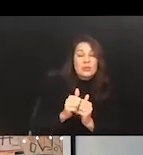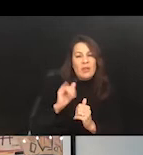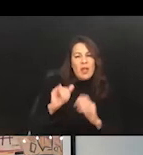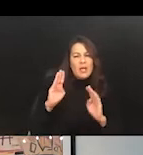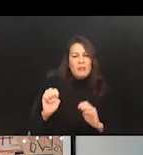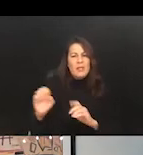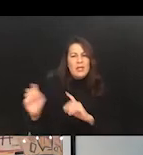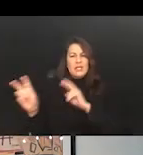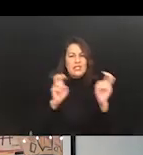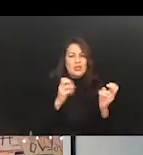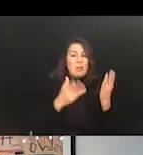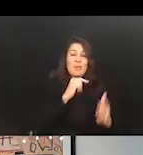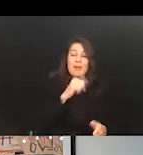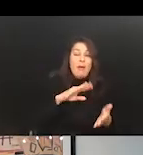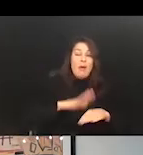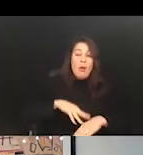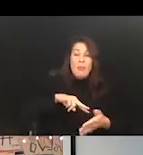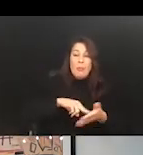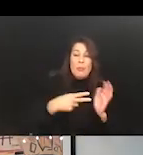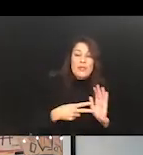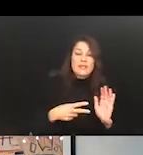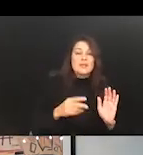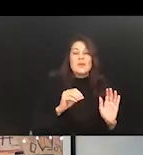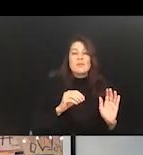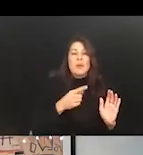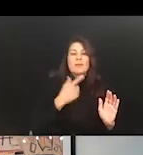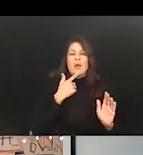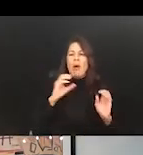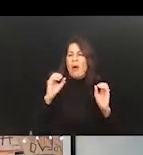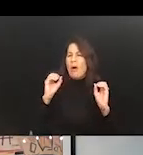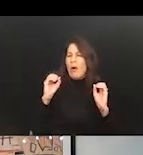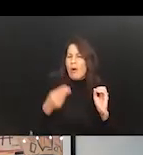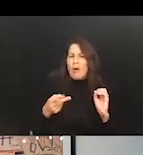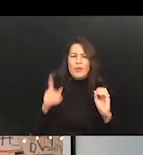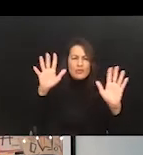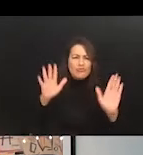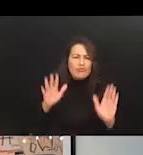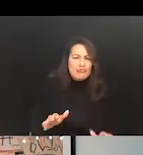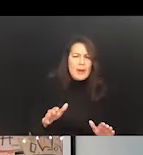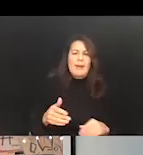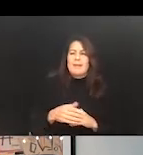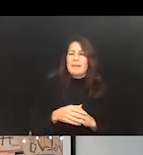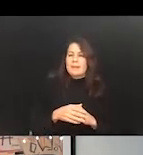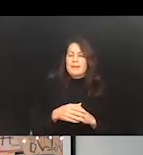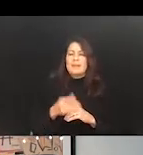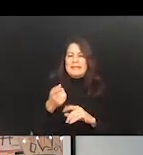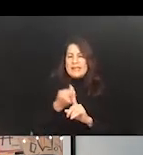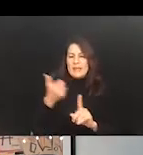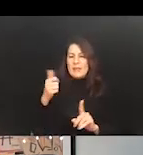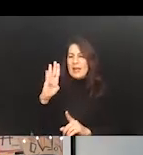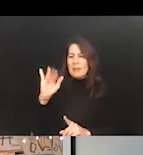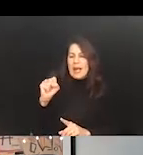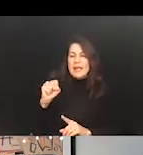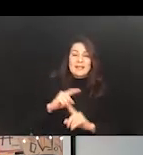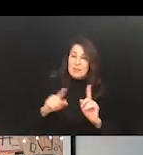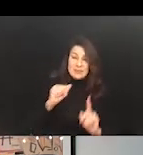be doing it on purpose. It may just be, oh, this is great. It's eliminating bias because people are out of the equation. Well, they're not because the